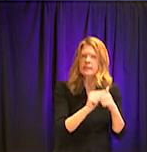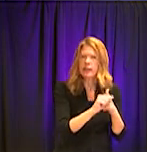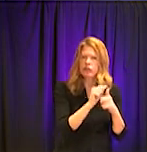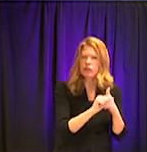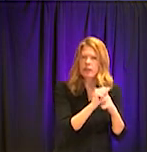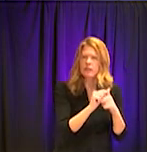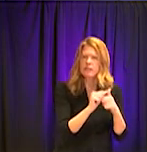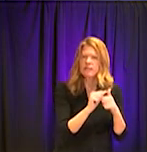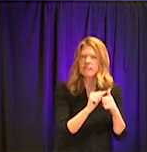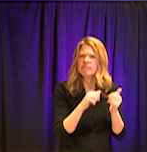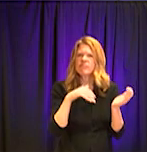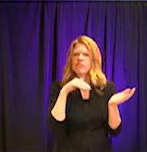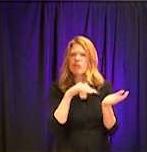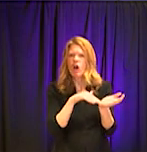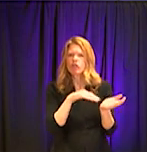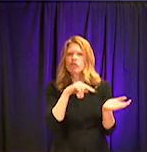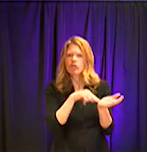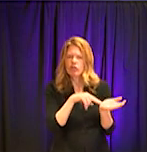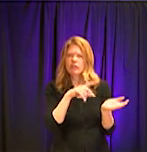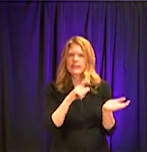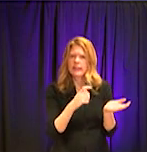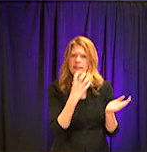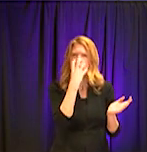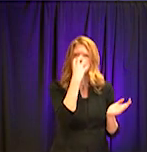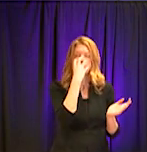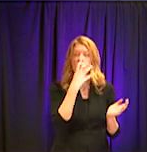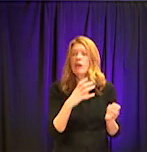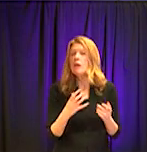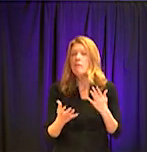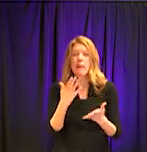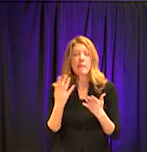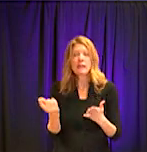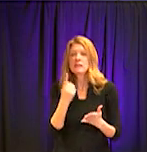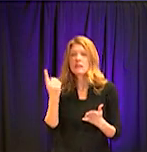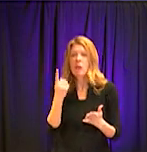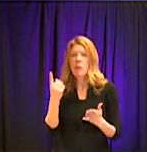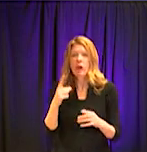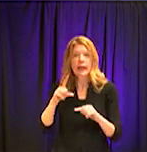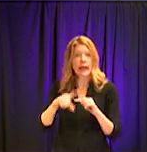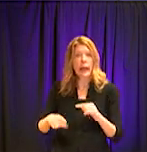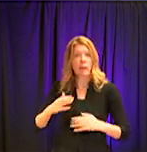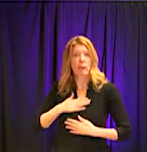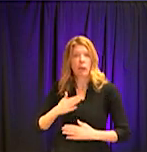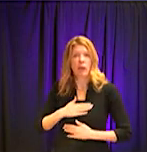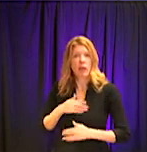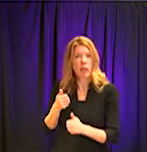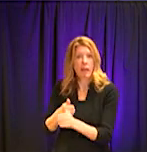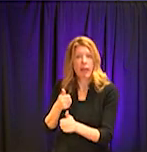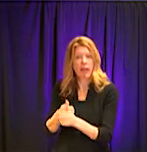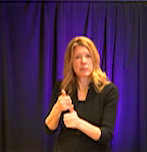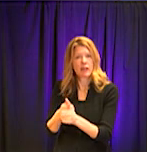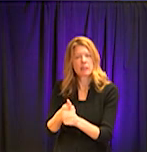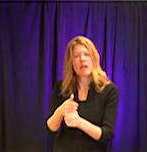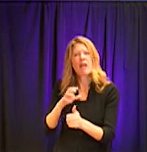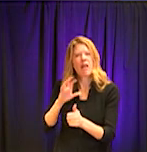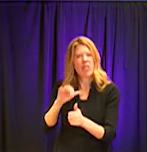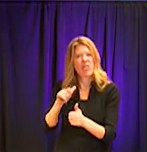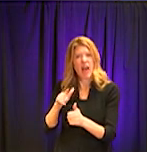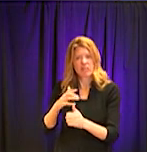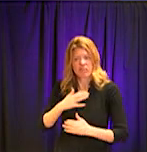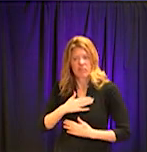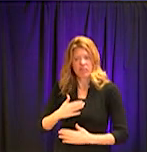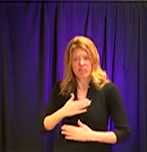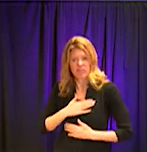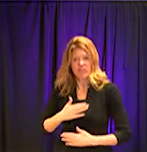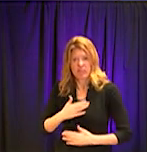own anymore and need some mechanical support, these are aerosol producing procedures. And so the people that are